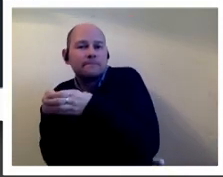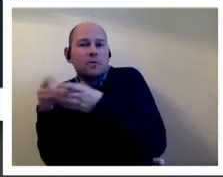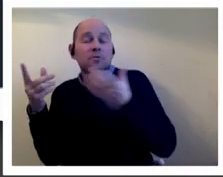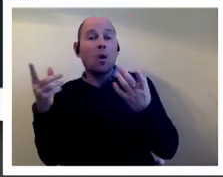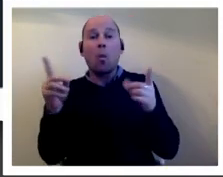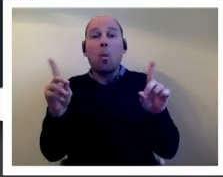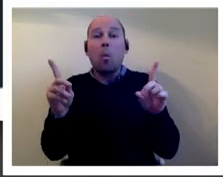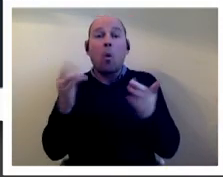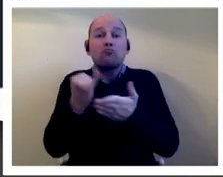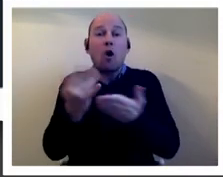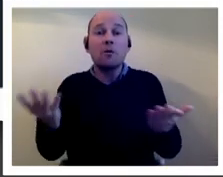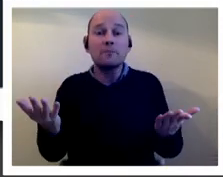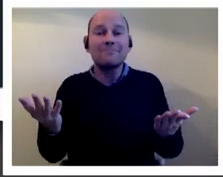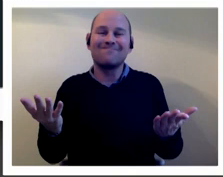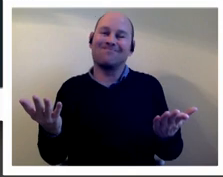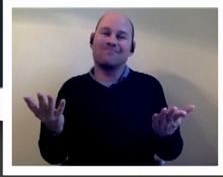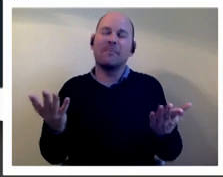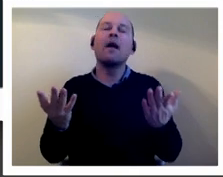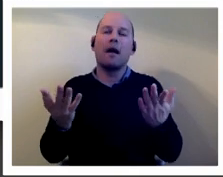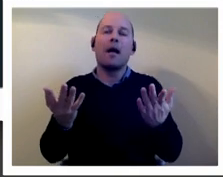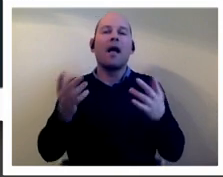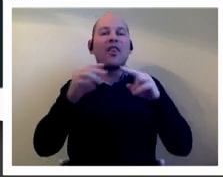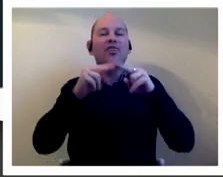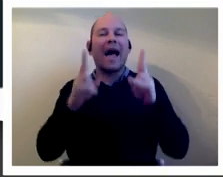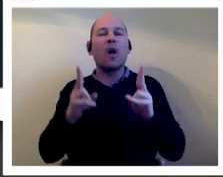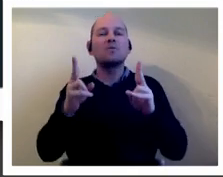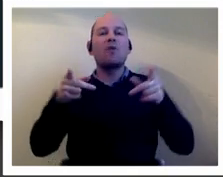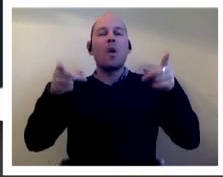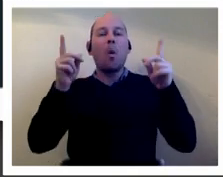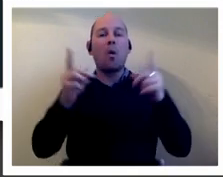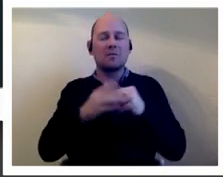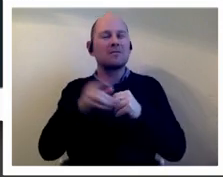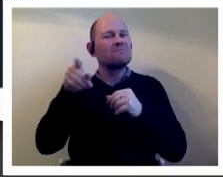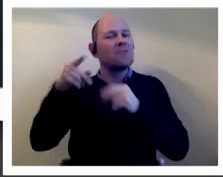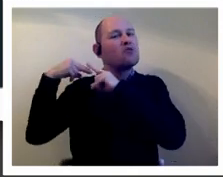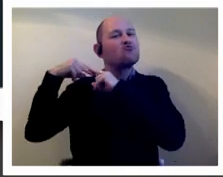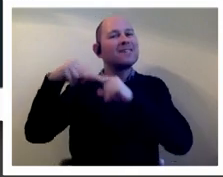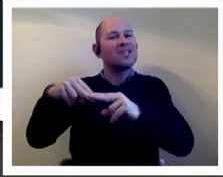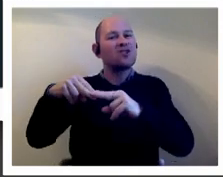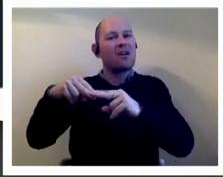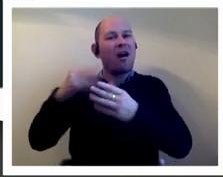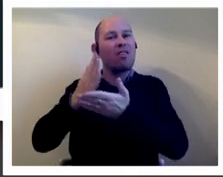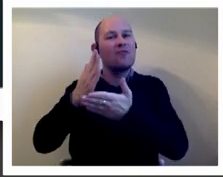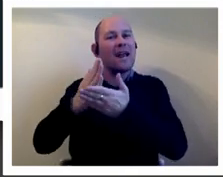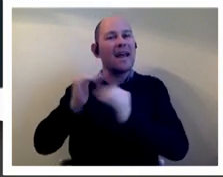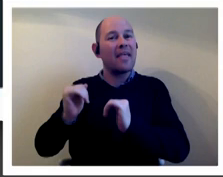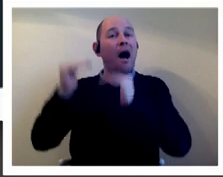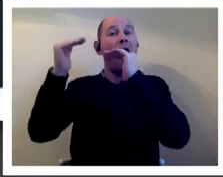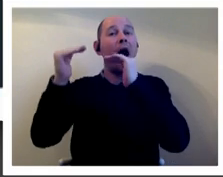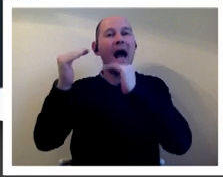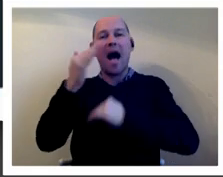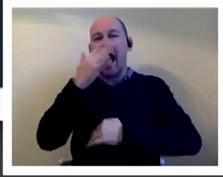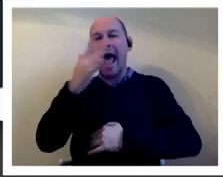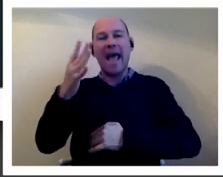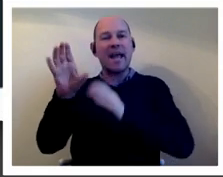well the answer was the house of lords the lords had already been much more traditional of the two houses a much higher average age and